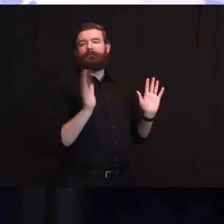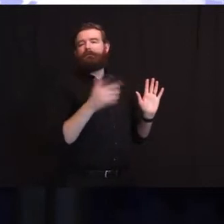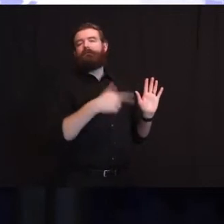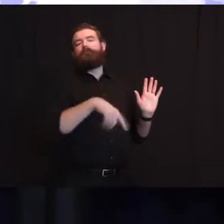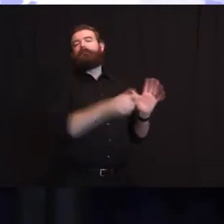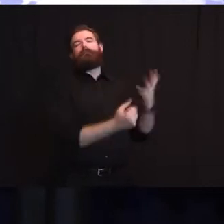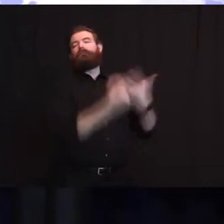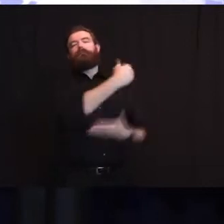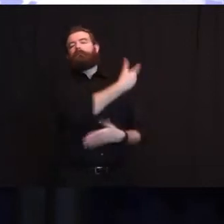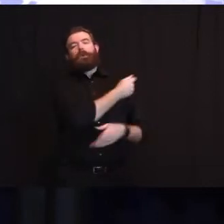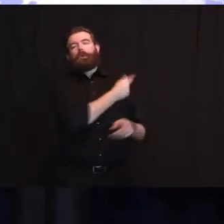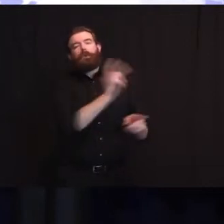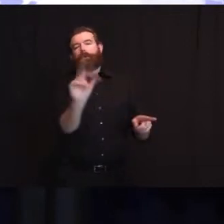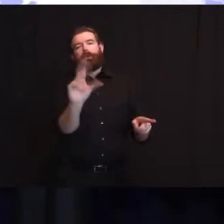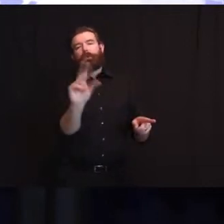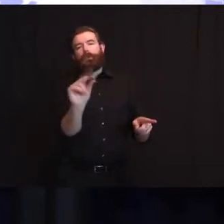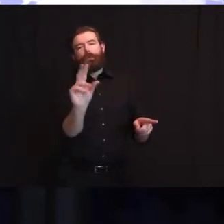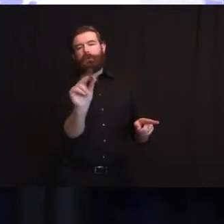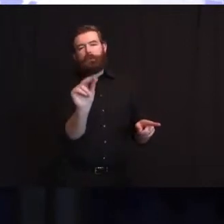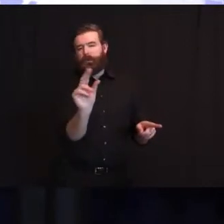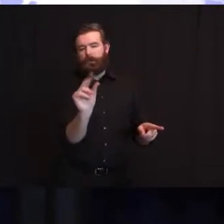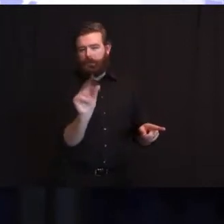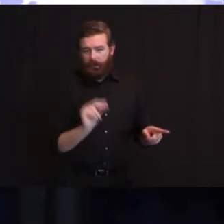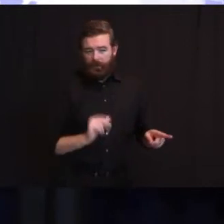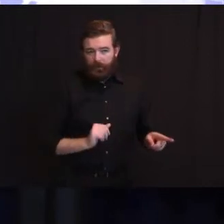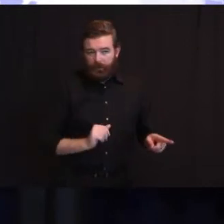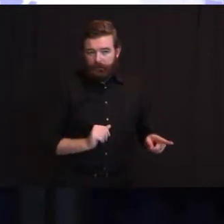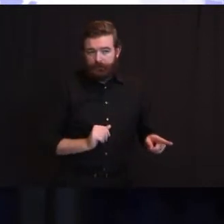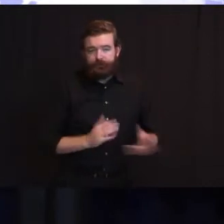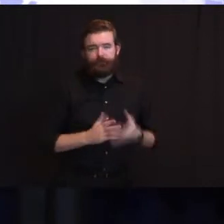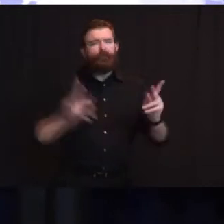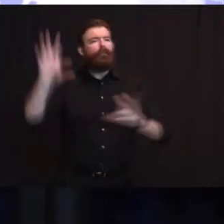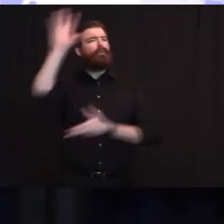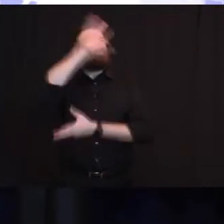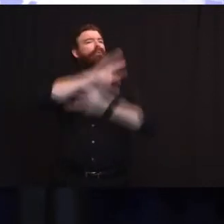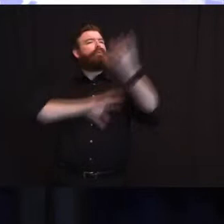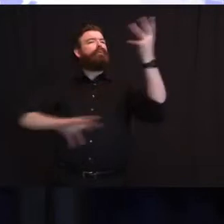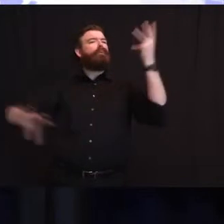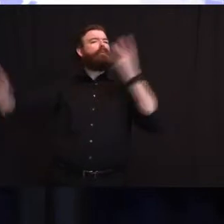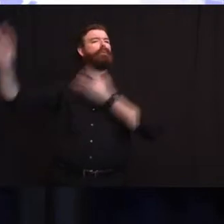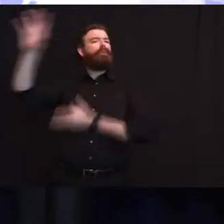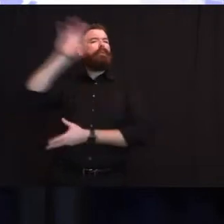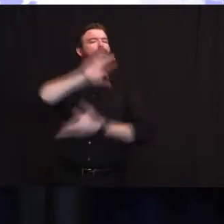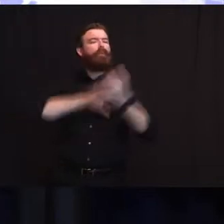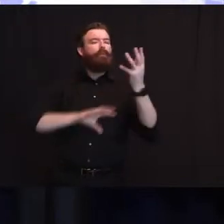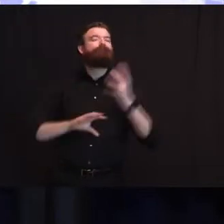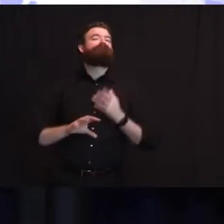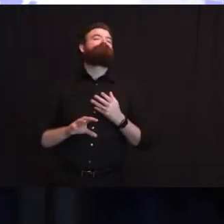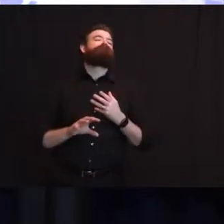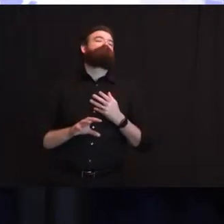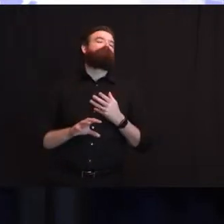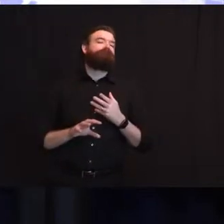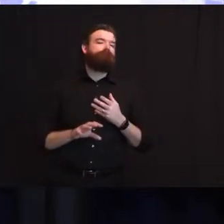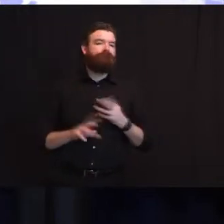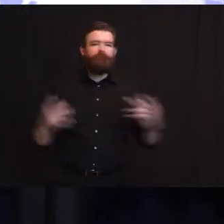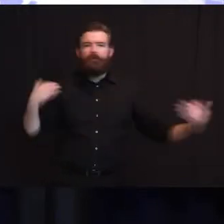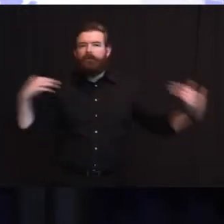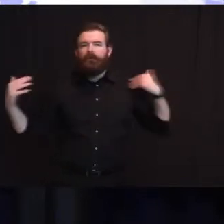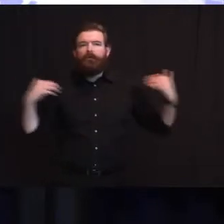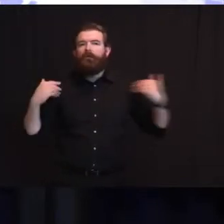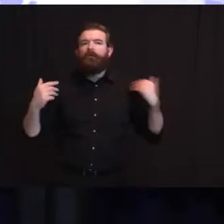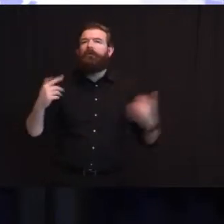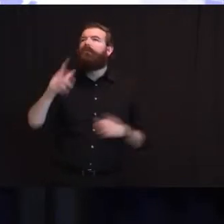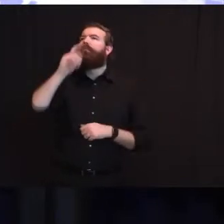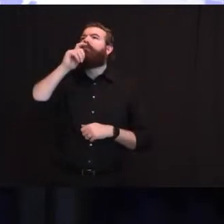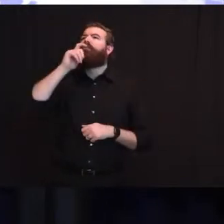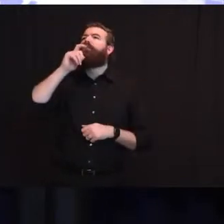So, there's been some, you know, valid confusion because of unpaid. I've been asked, well, who's an unpaid worker? Well, a